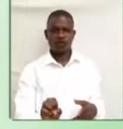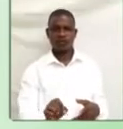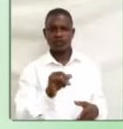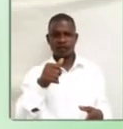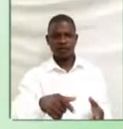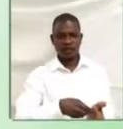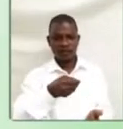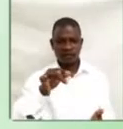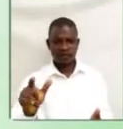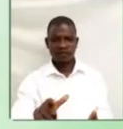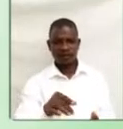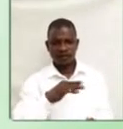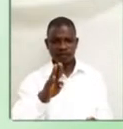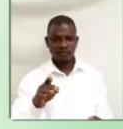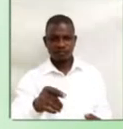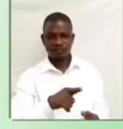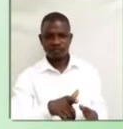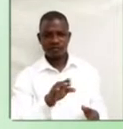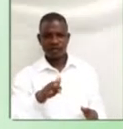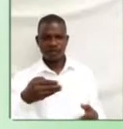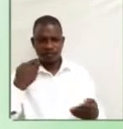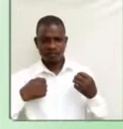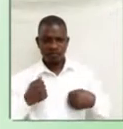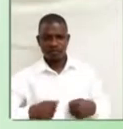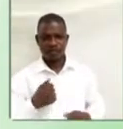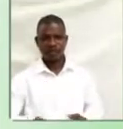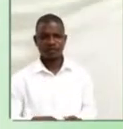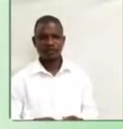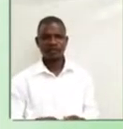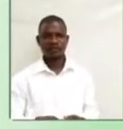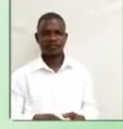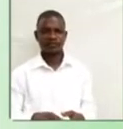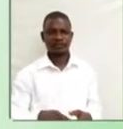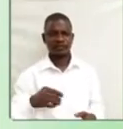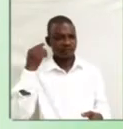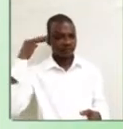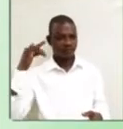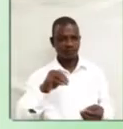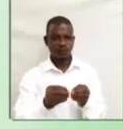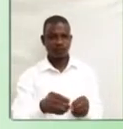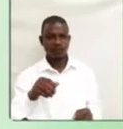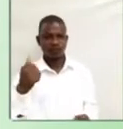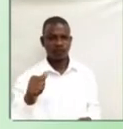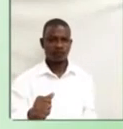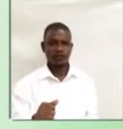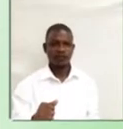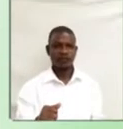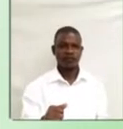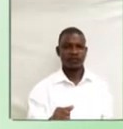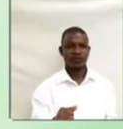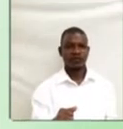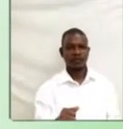length, breath, bath, bath, bath. Sound number seven.